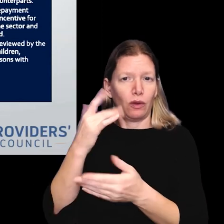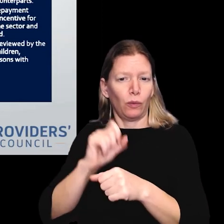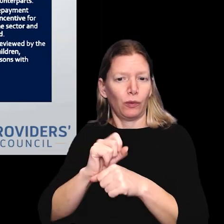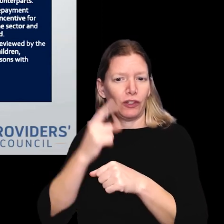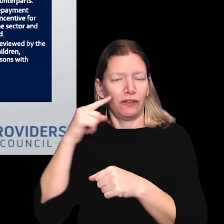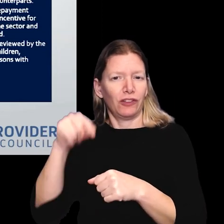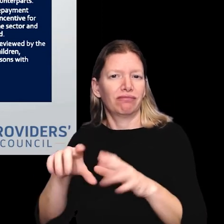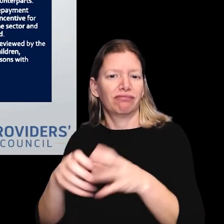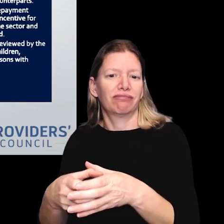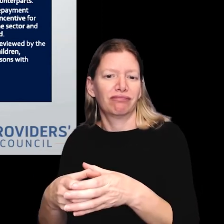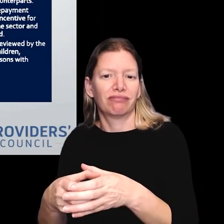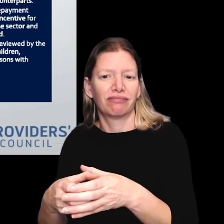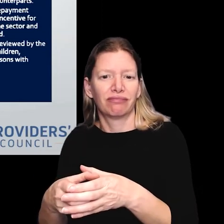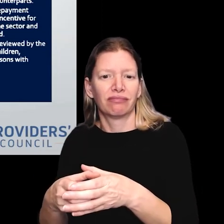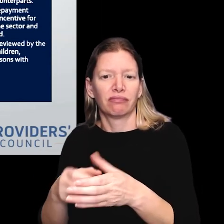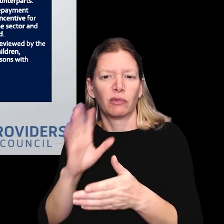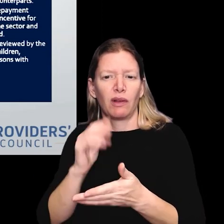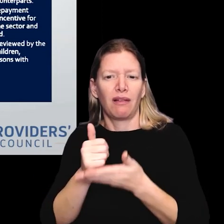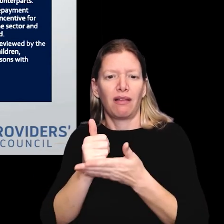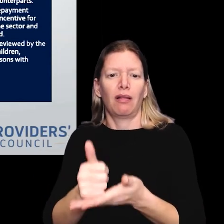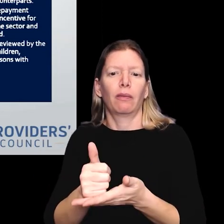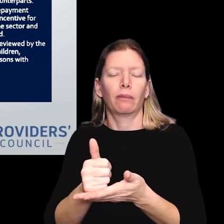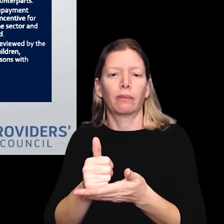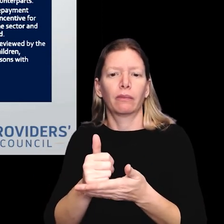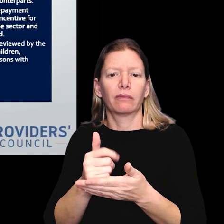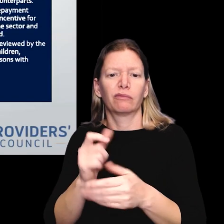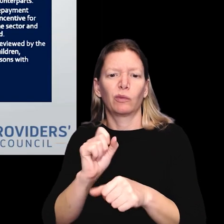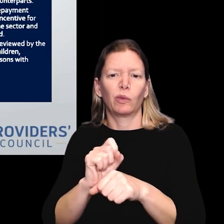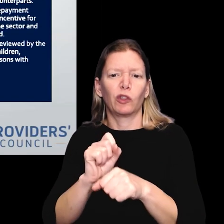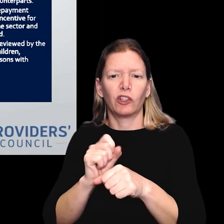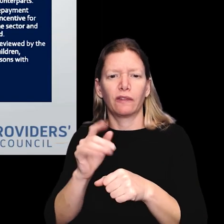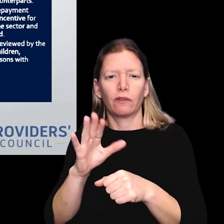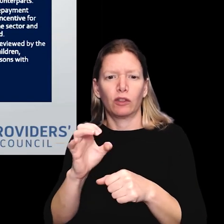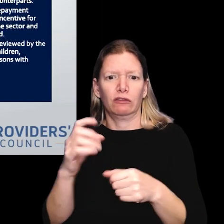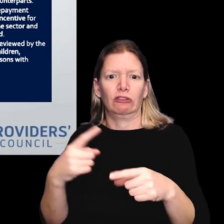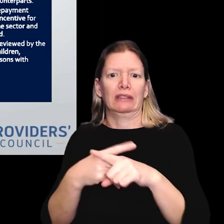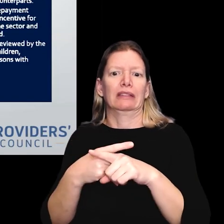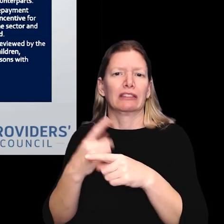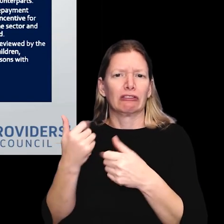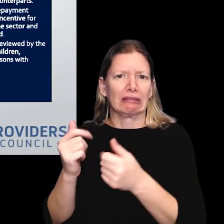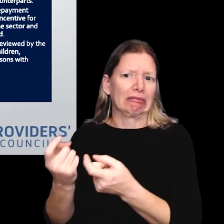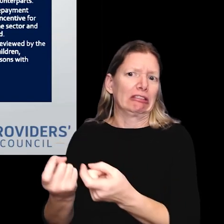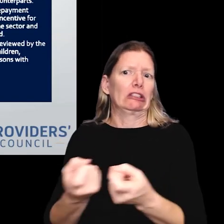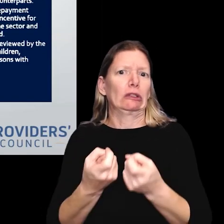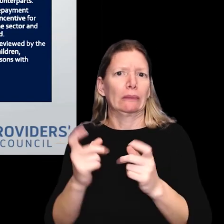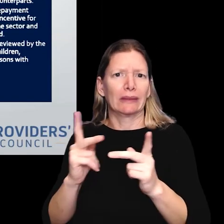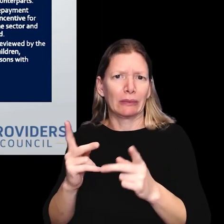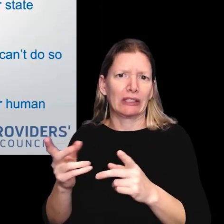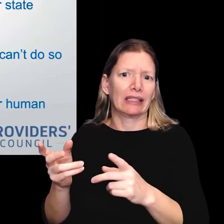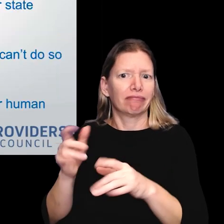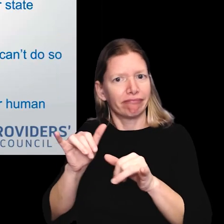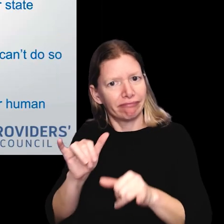repayment for working in the sector. And this would help with the workforce crisis and this and retention.